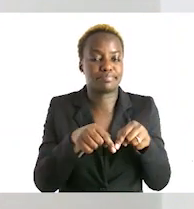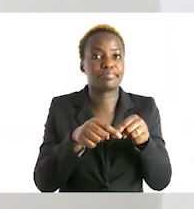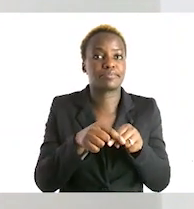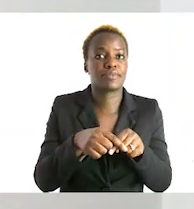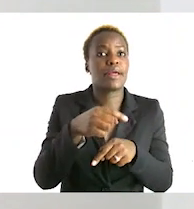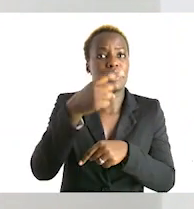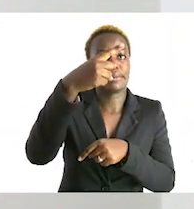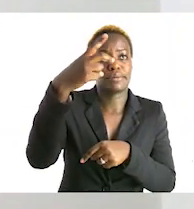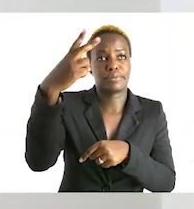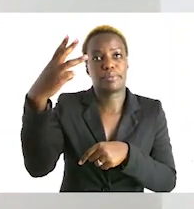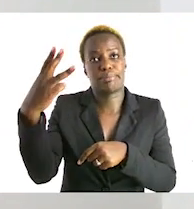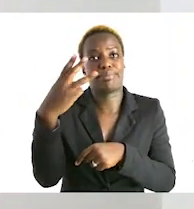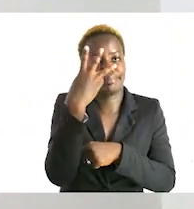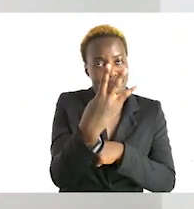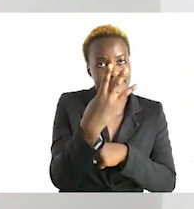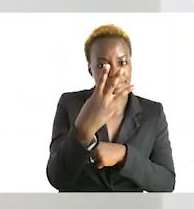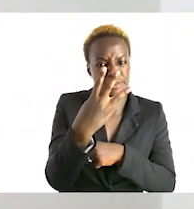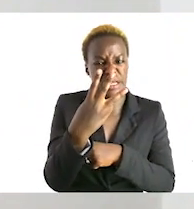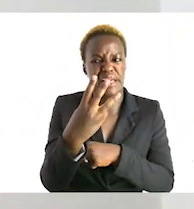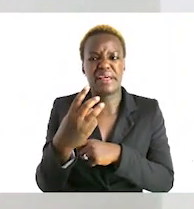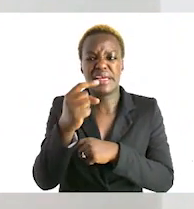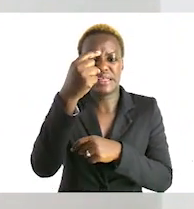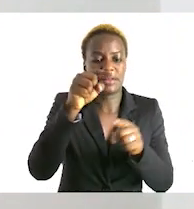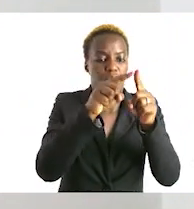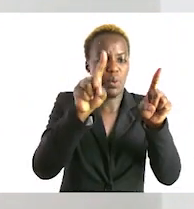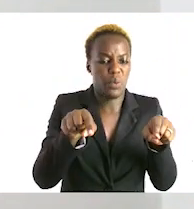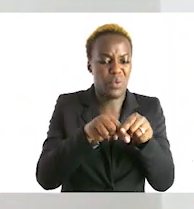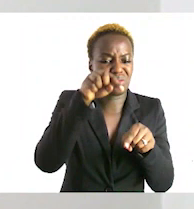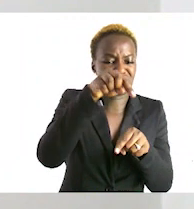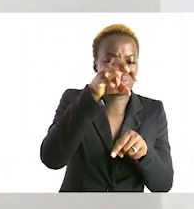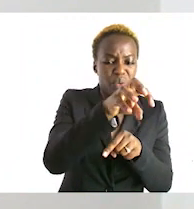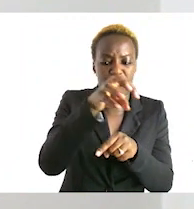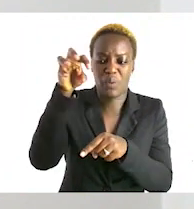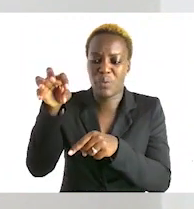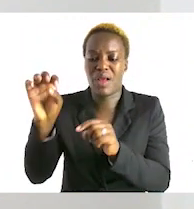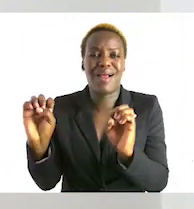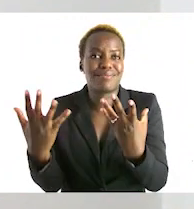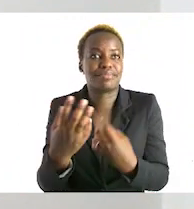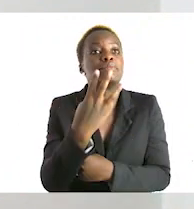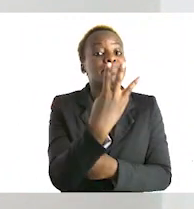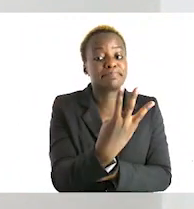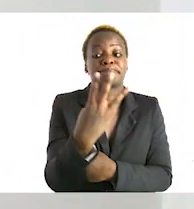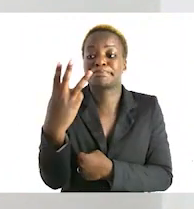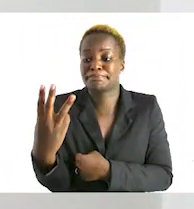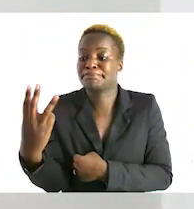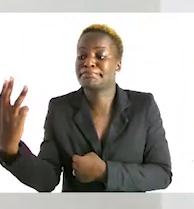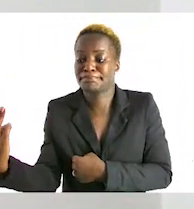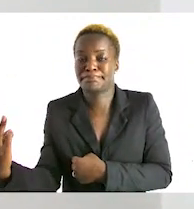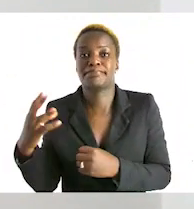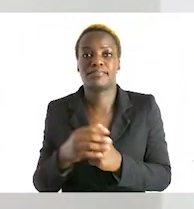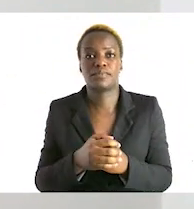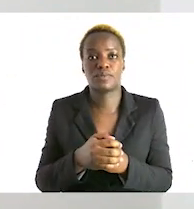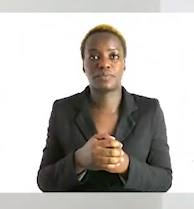and how many do we have in each box we have three in each box so that way we don't